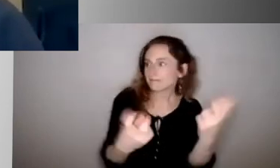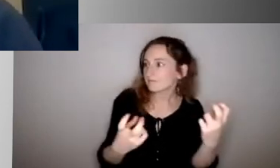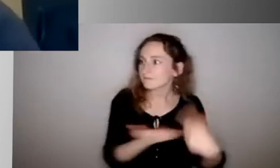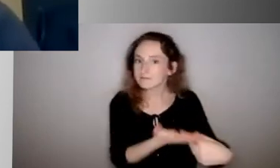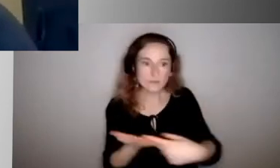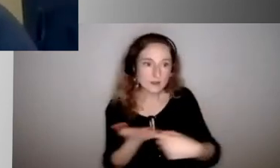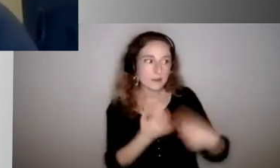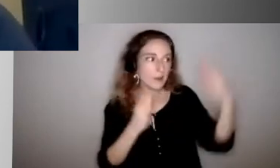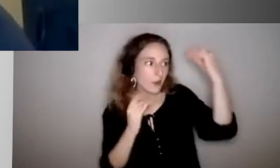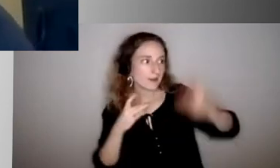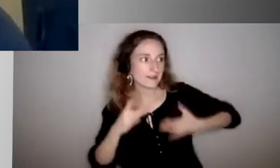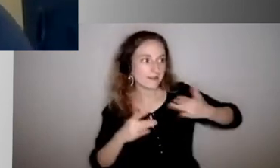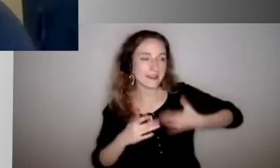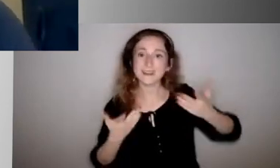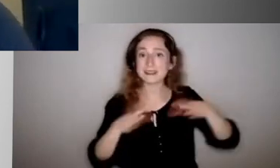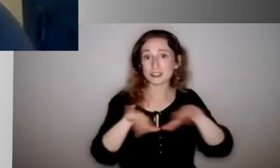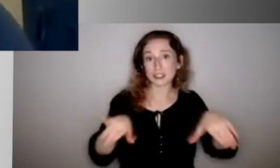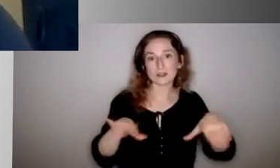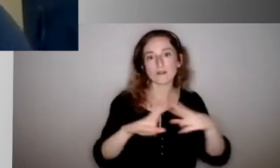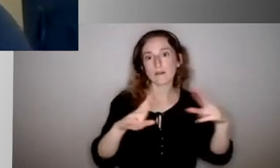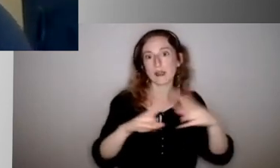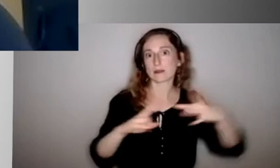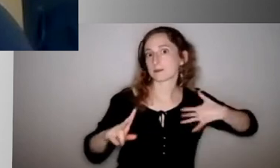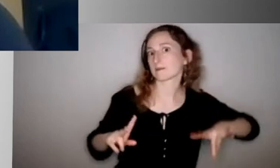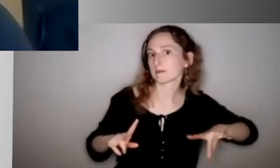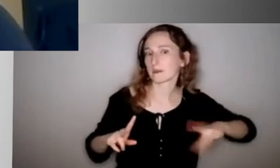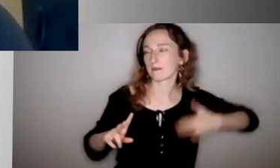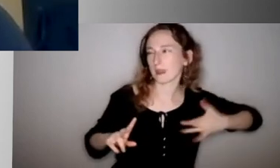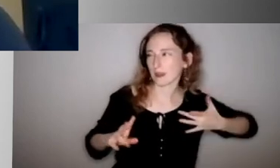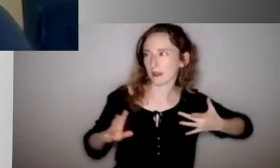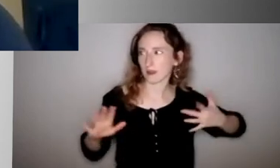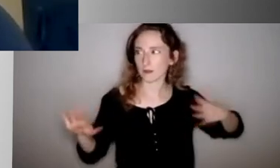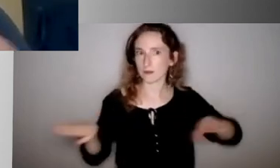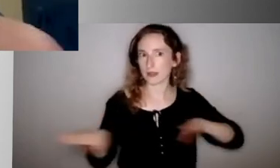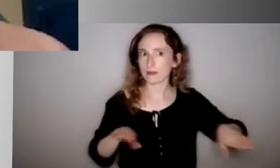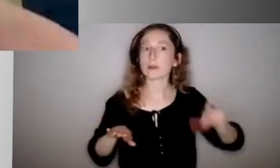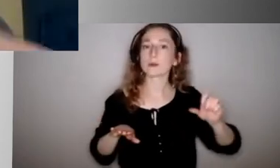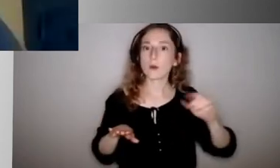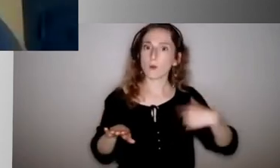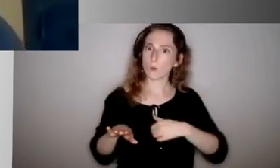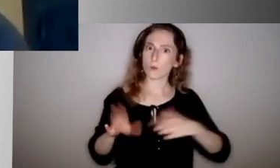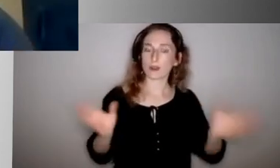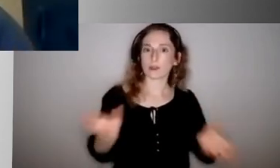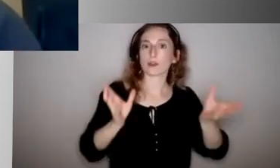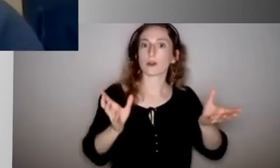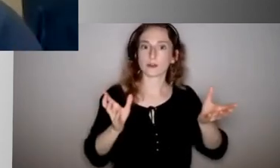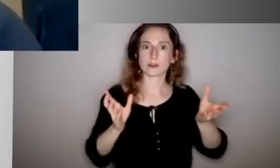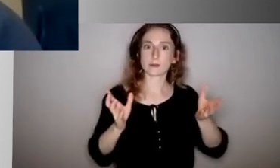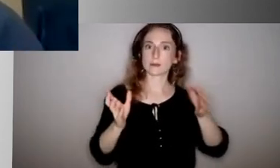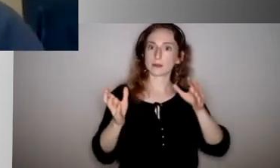people's emotions and people's affects that, um, you know, we always encourage addressing it and giving them the information,